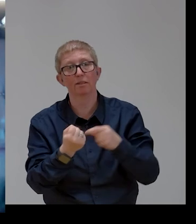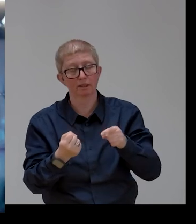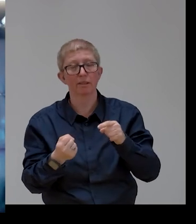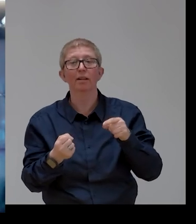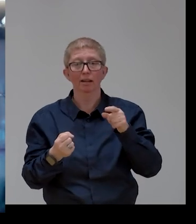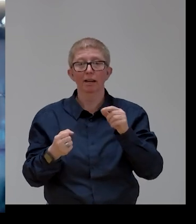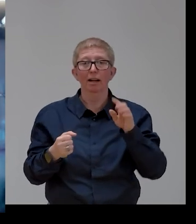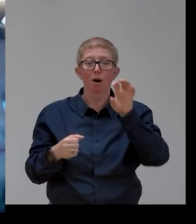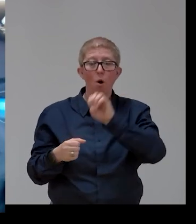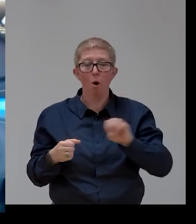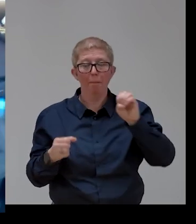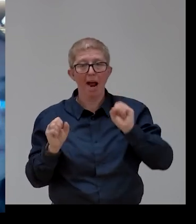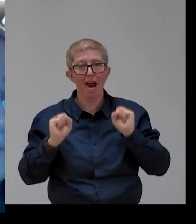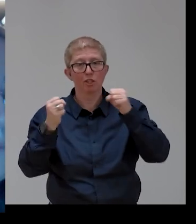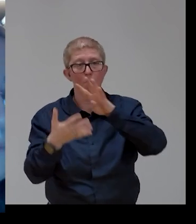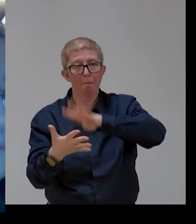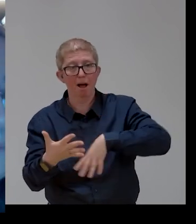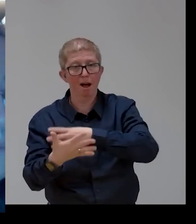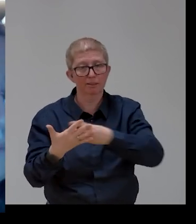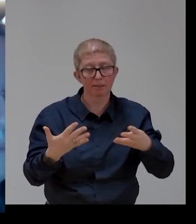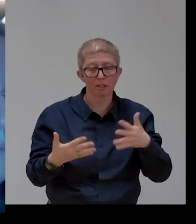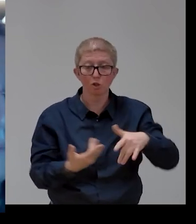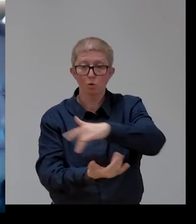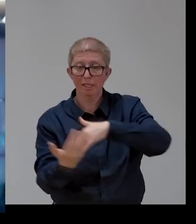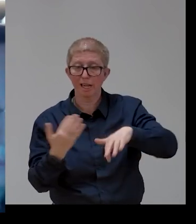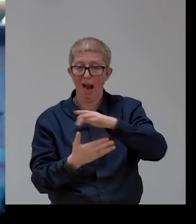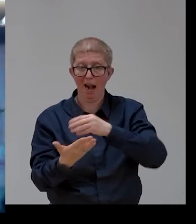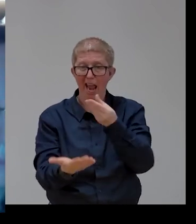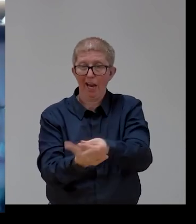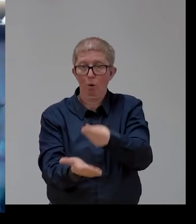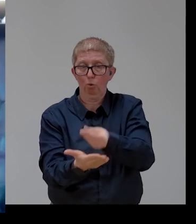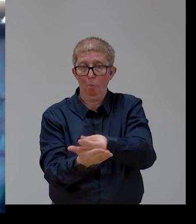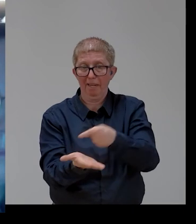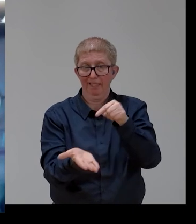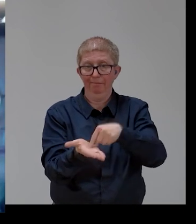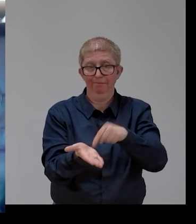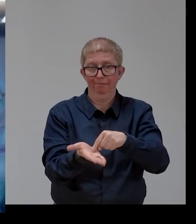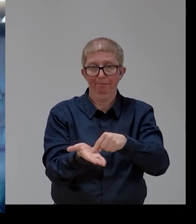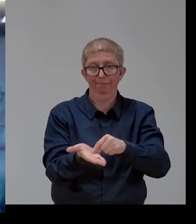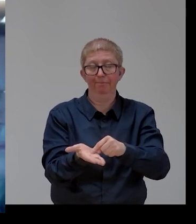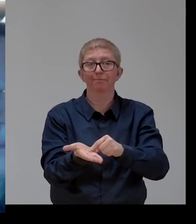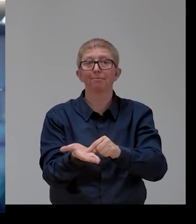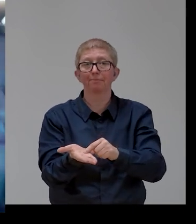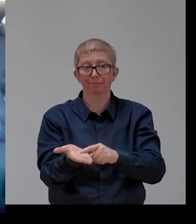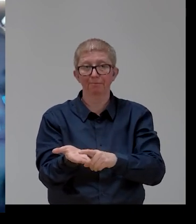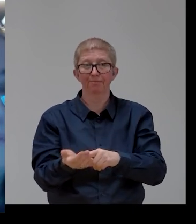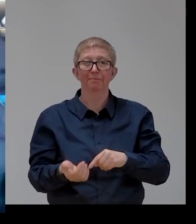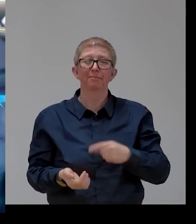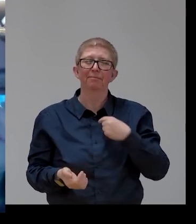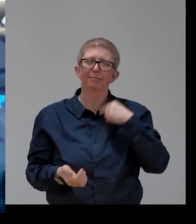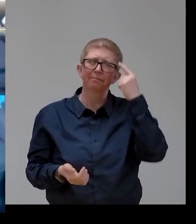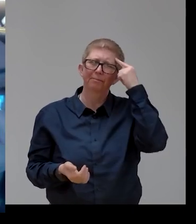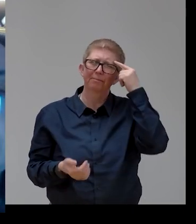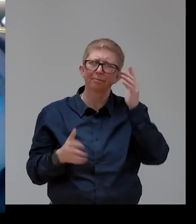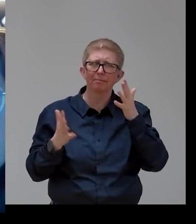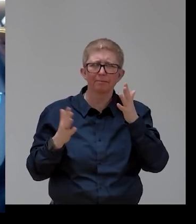for example, in the next week, I suppose, 5th of March, we